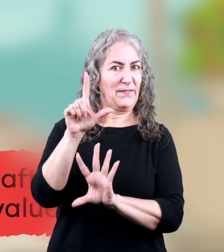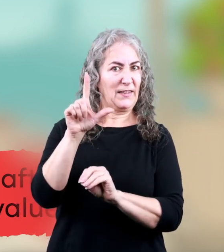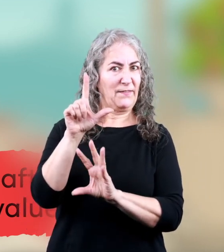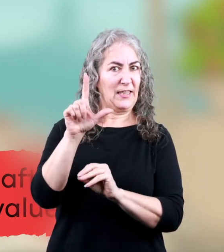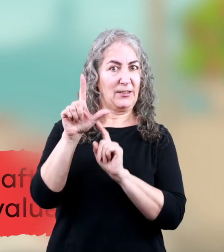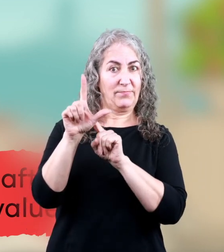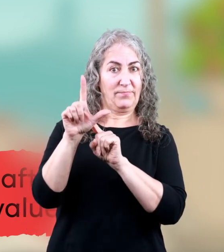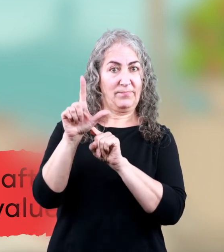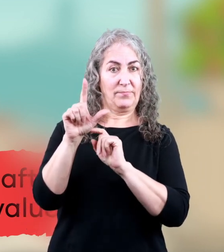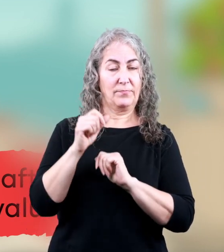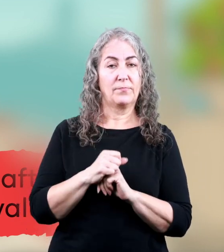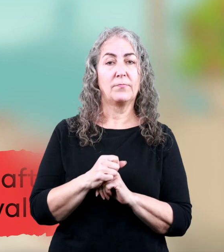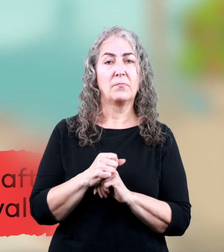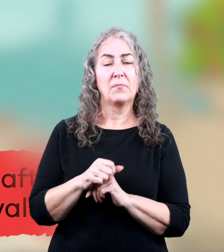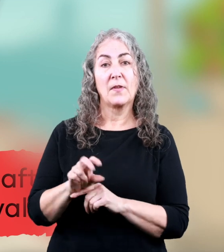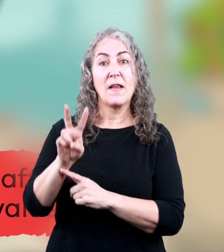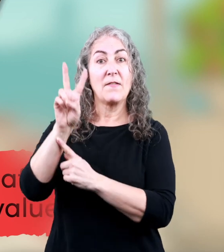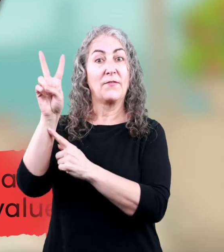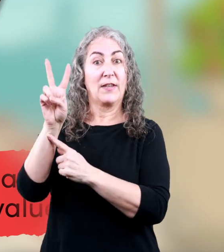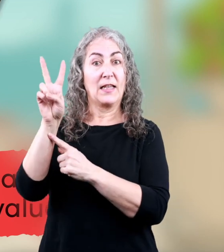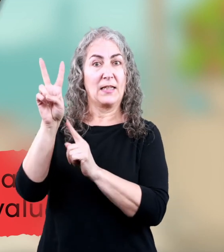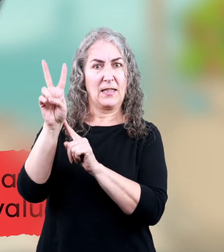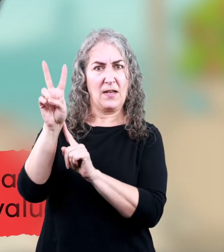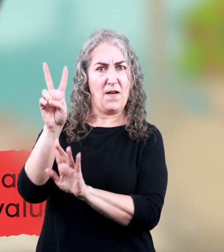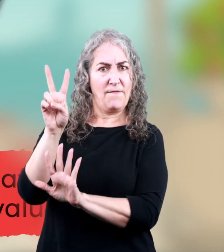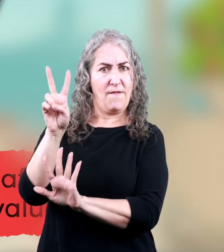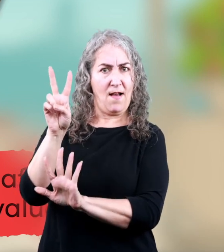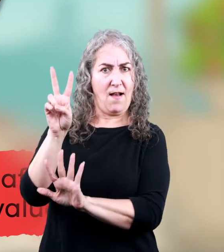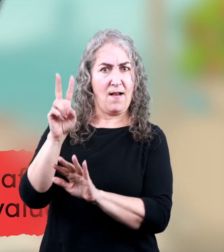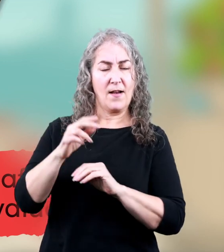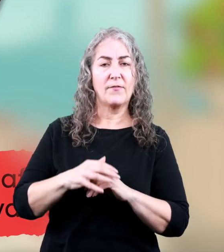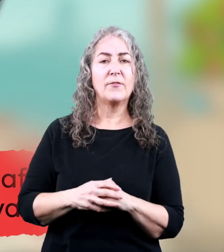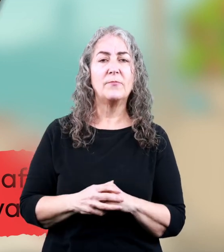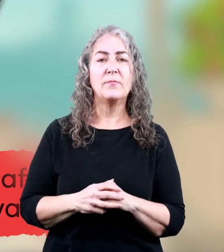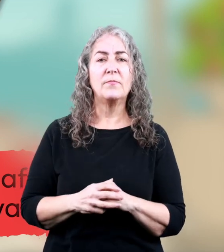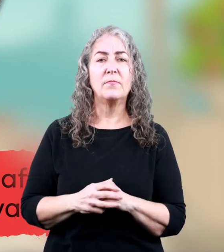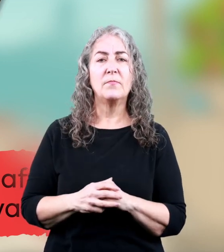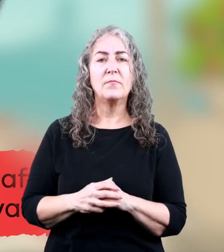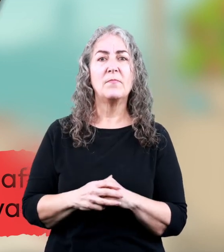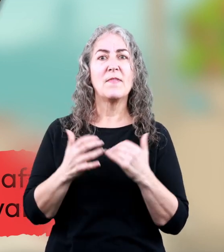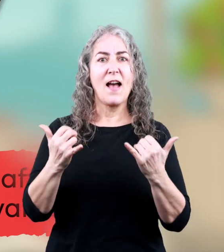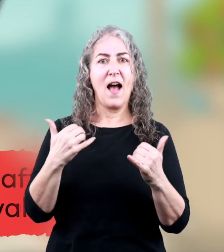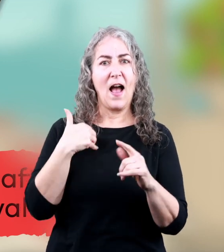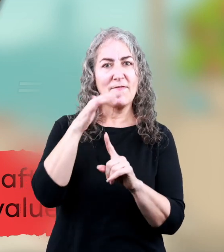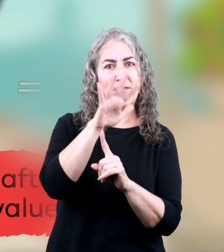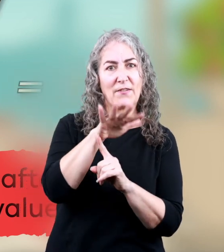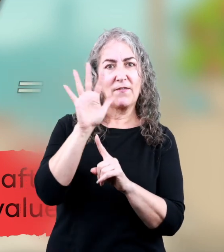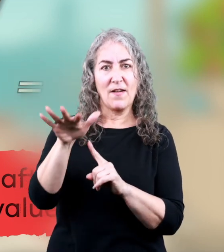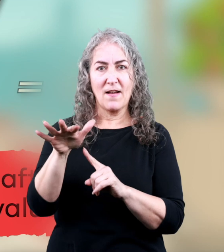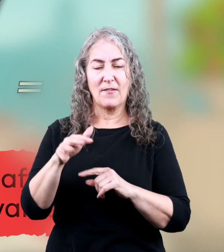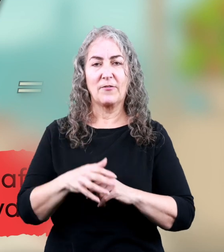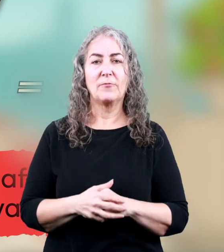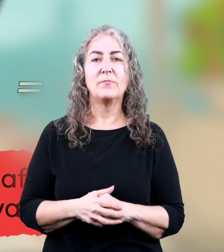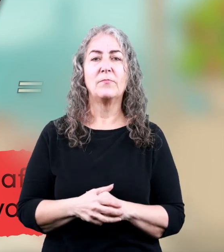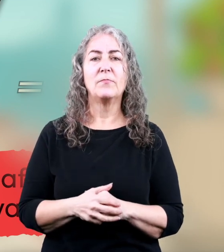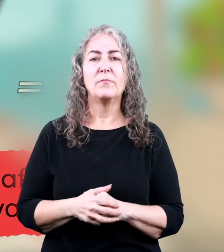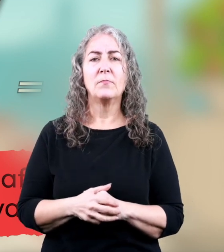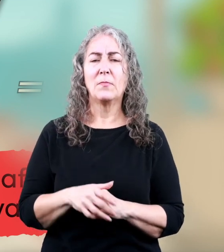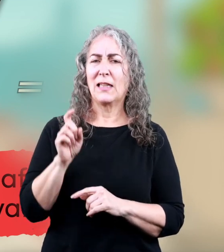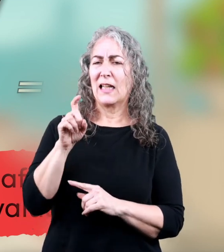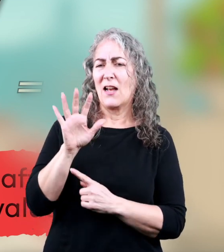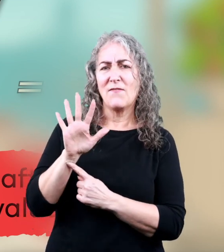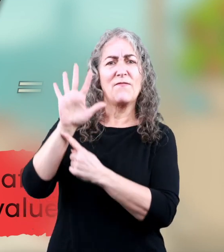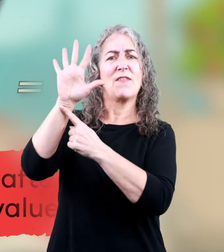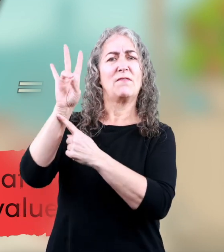l equals 50 and v to add five more. So far, we have 55,